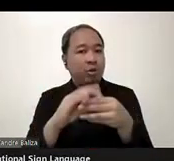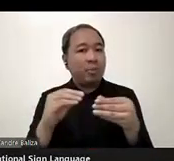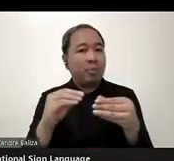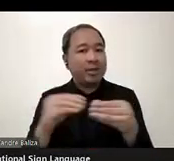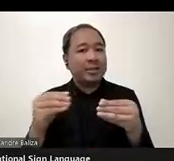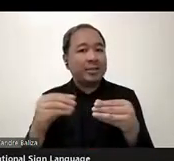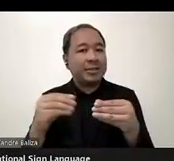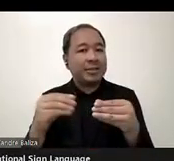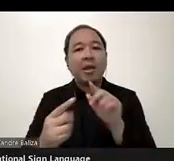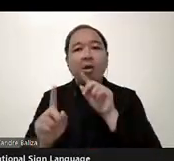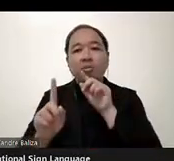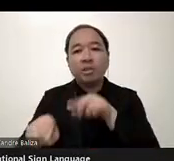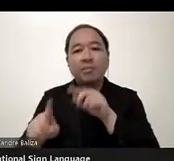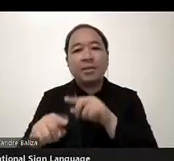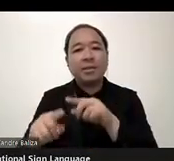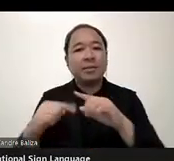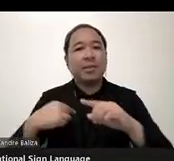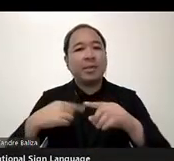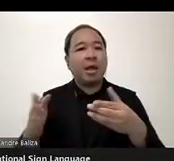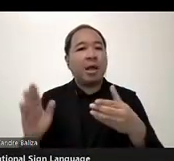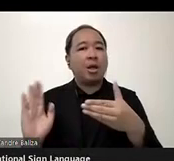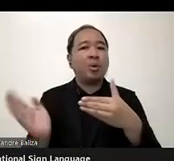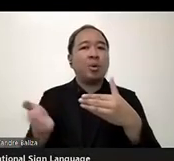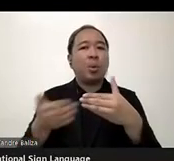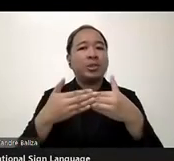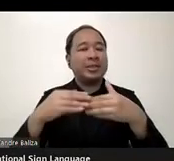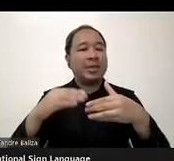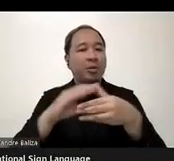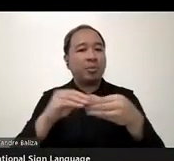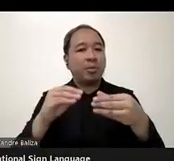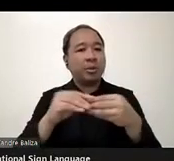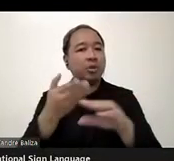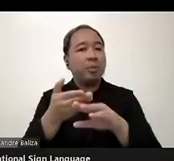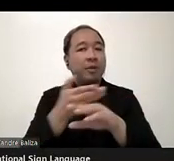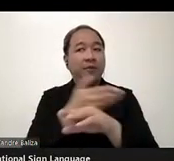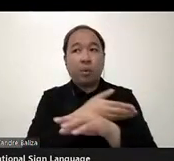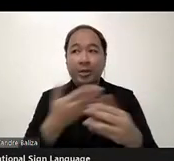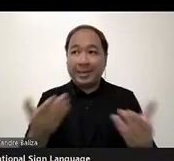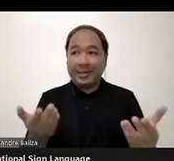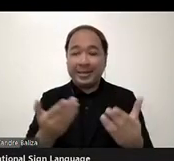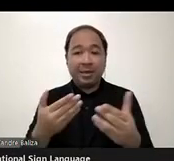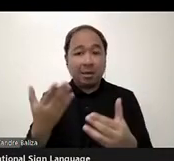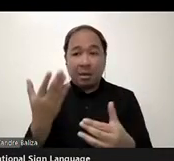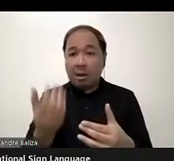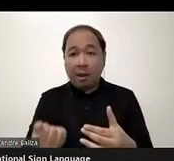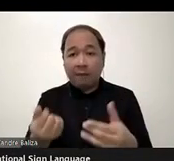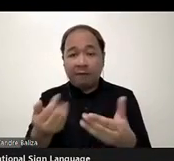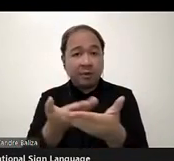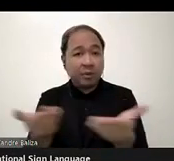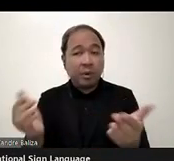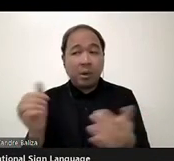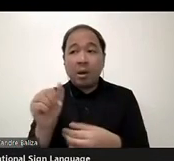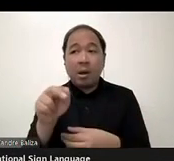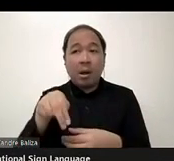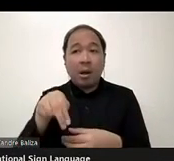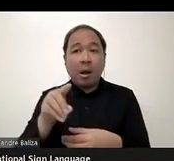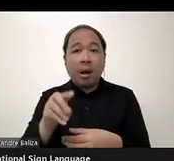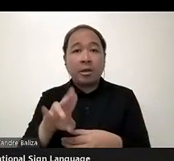remarks. Uh, before I come back to the hall, Deidre, do we have Andrea sex online or any other comments?